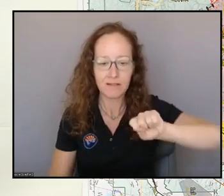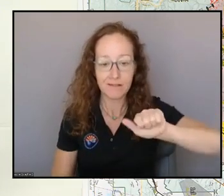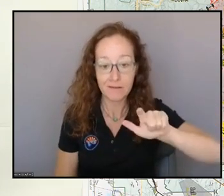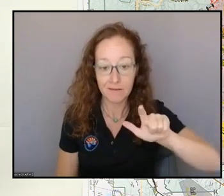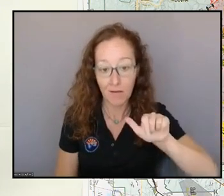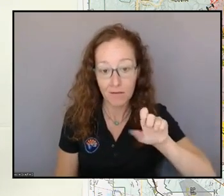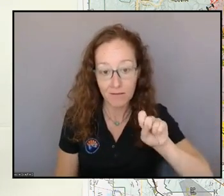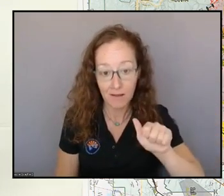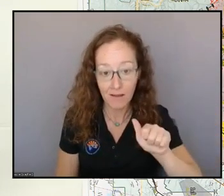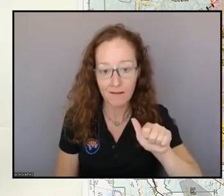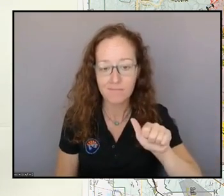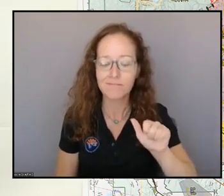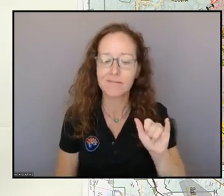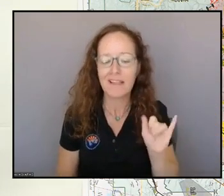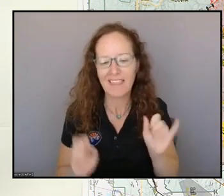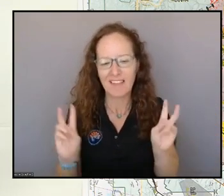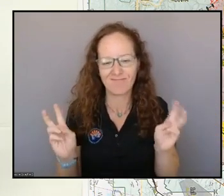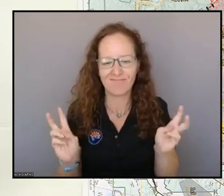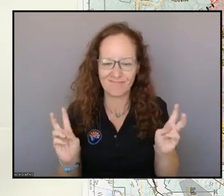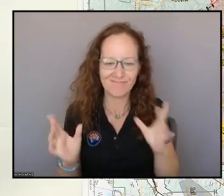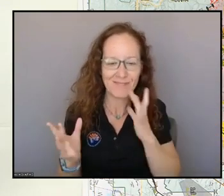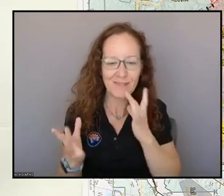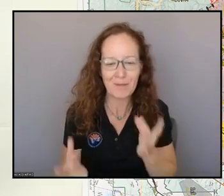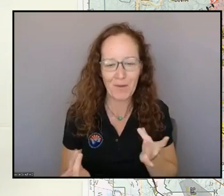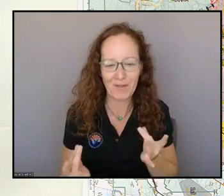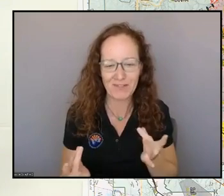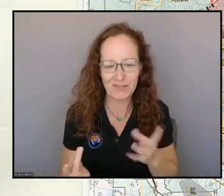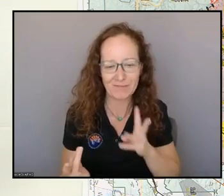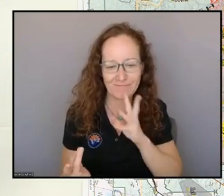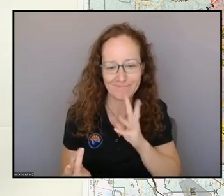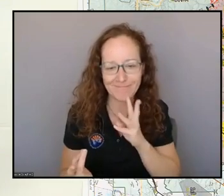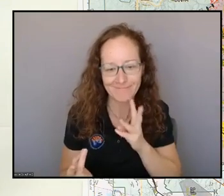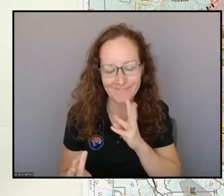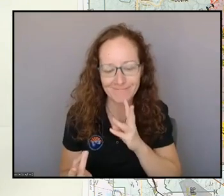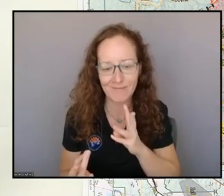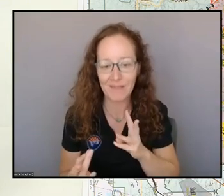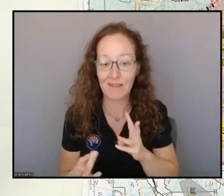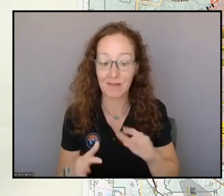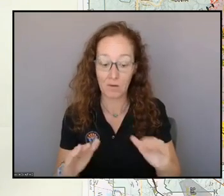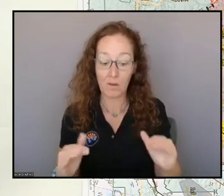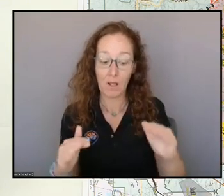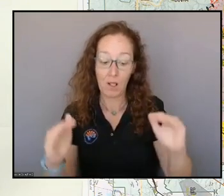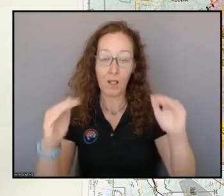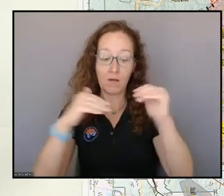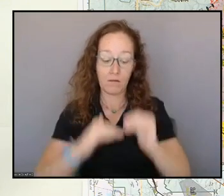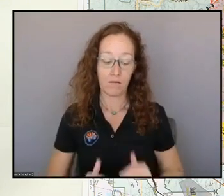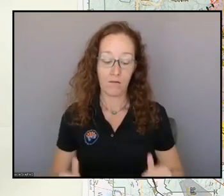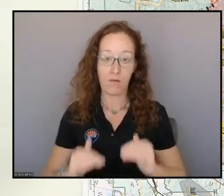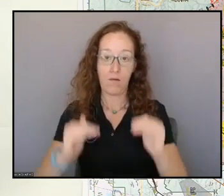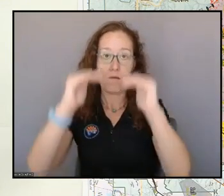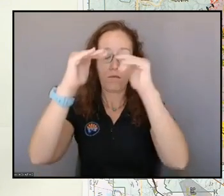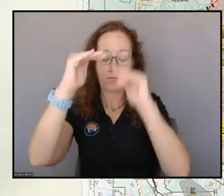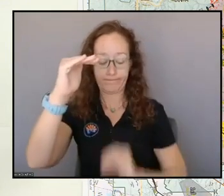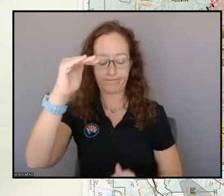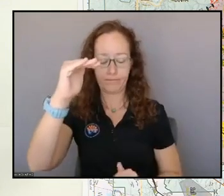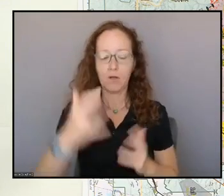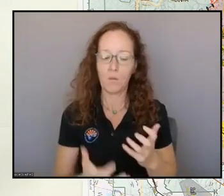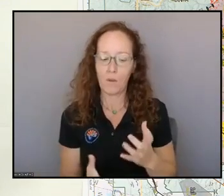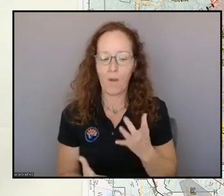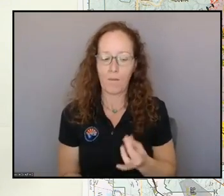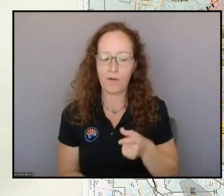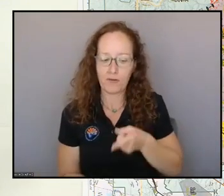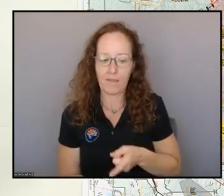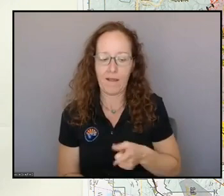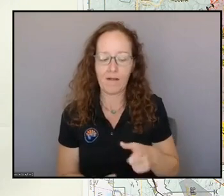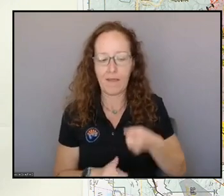dealing with, especially in this area, that low-level moisture is what we really want to see, and it's going to affect us the most. Getting to that